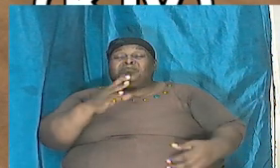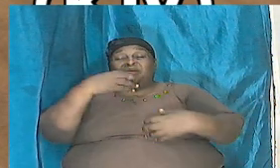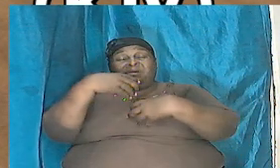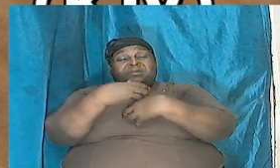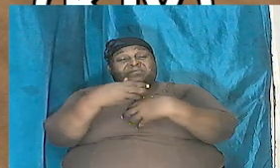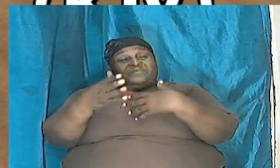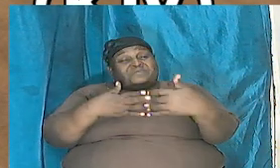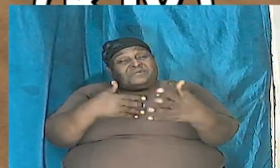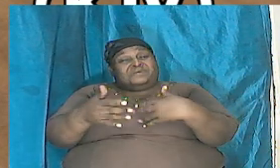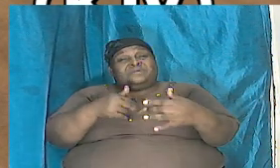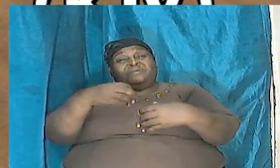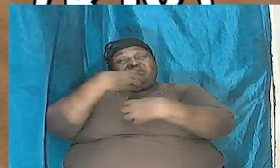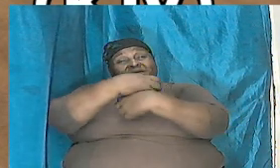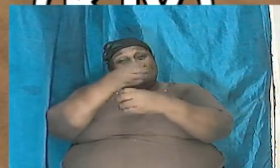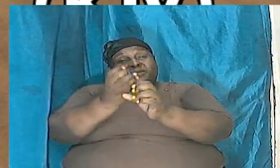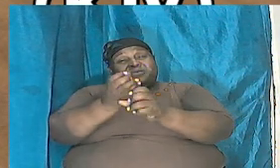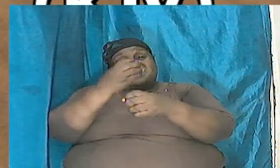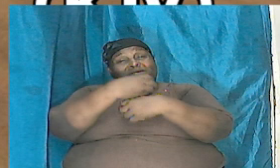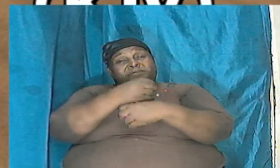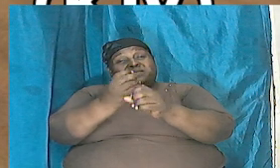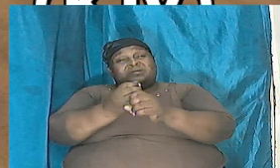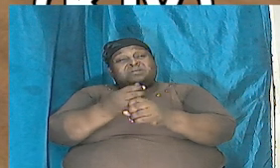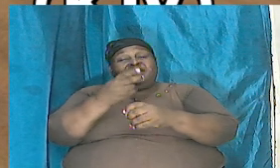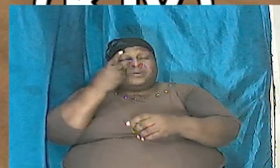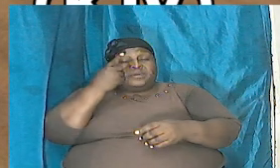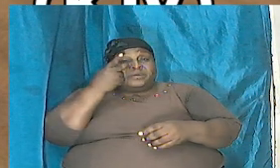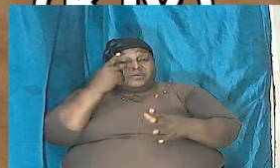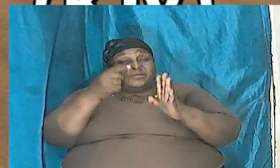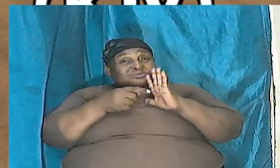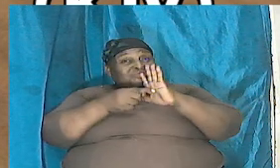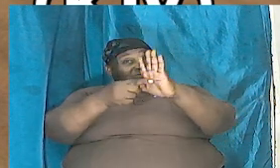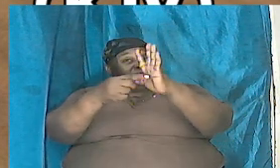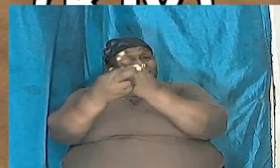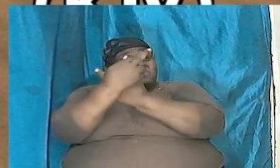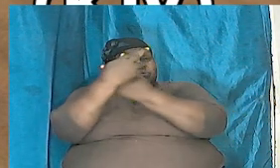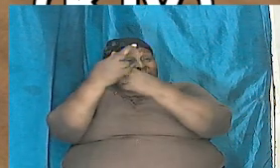he shows you redemption as